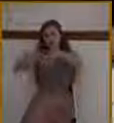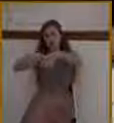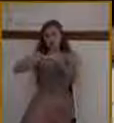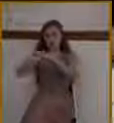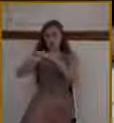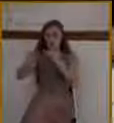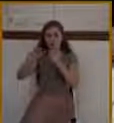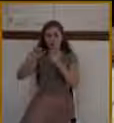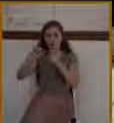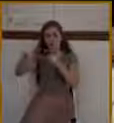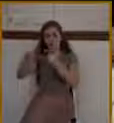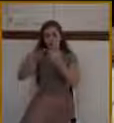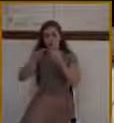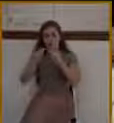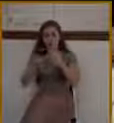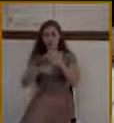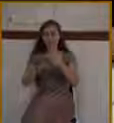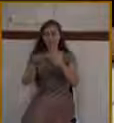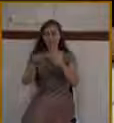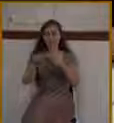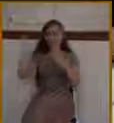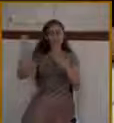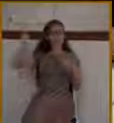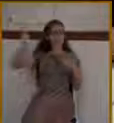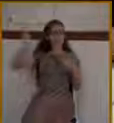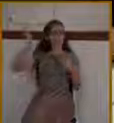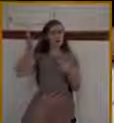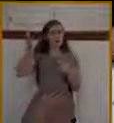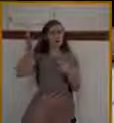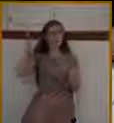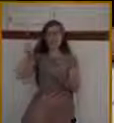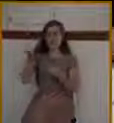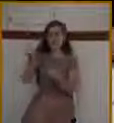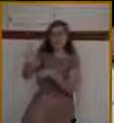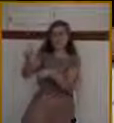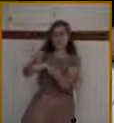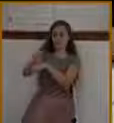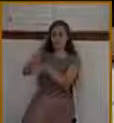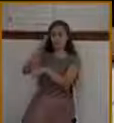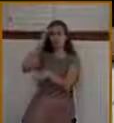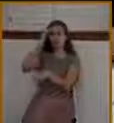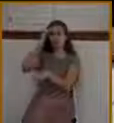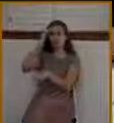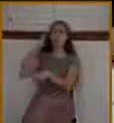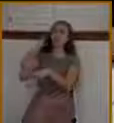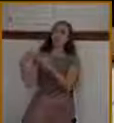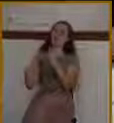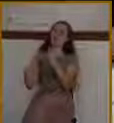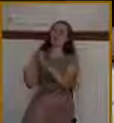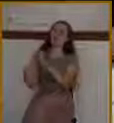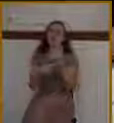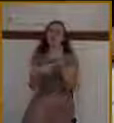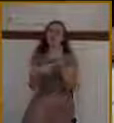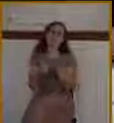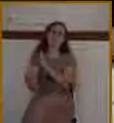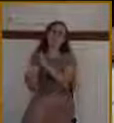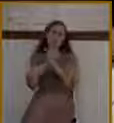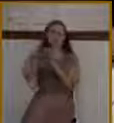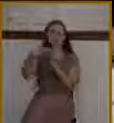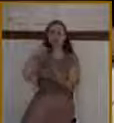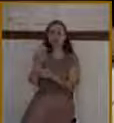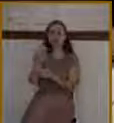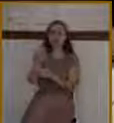presentation into the temple. Again, look at verse number 11. And Jesus entered into Jerusalem and into